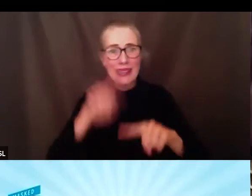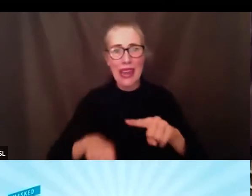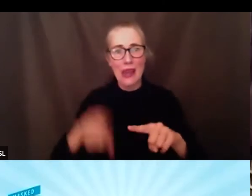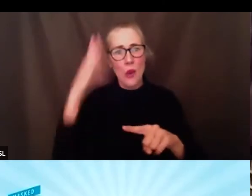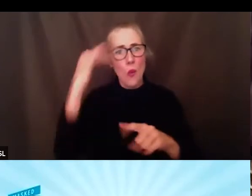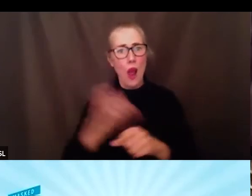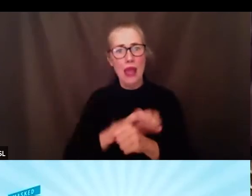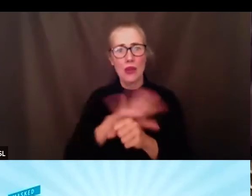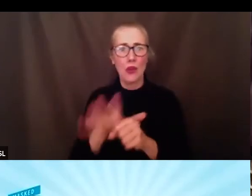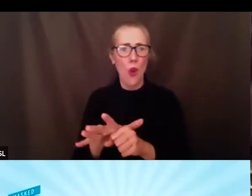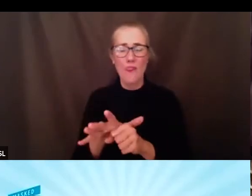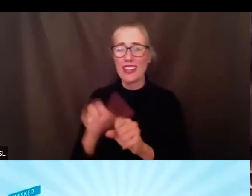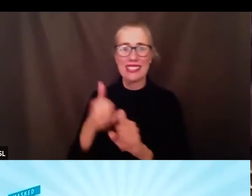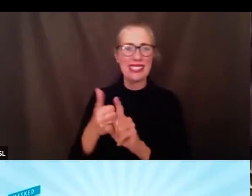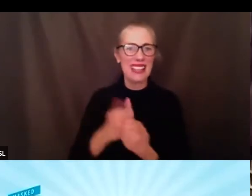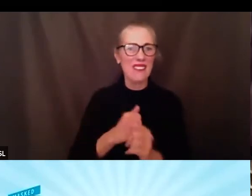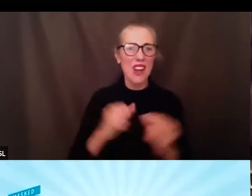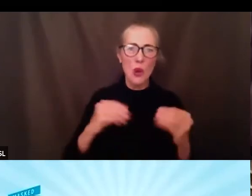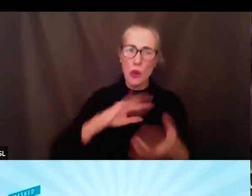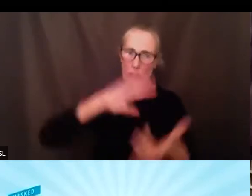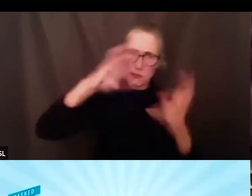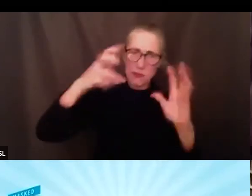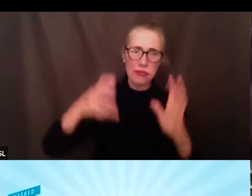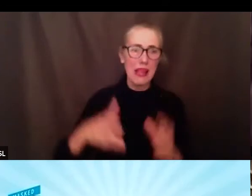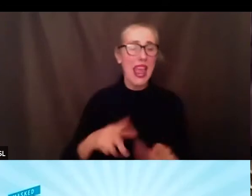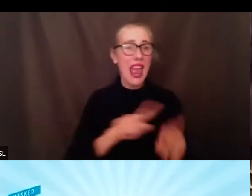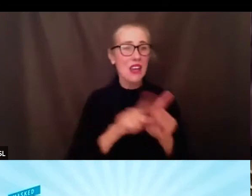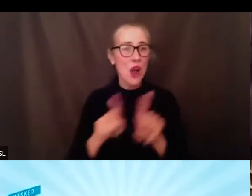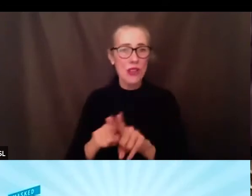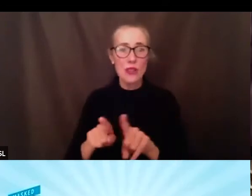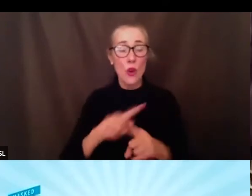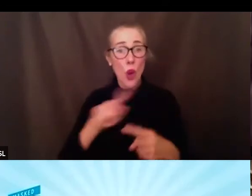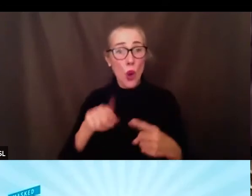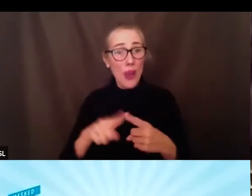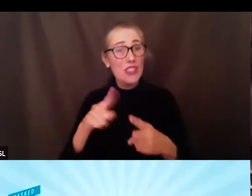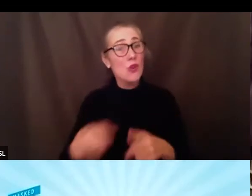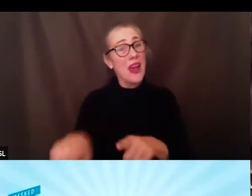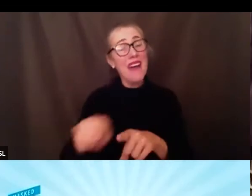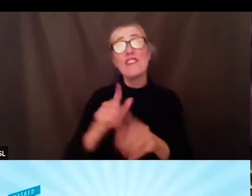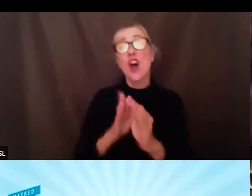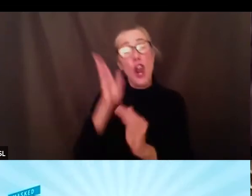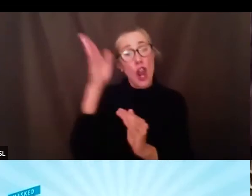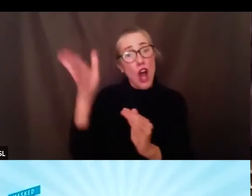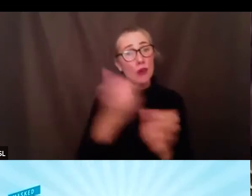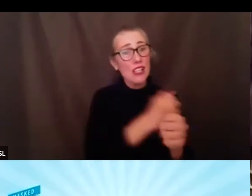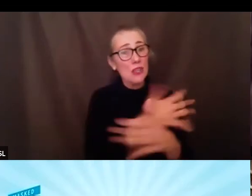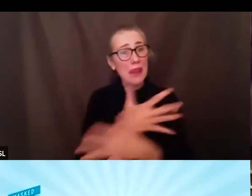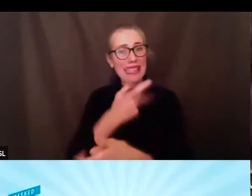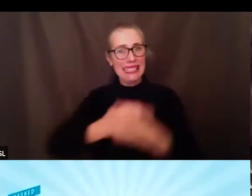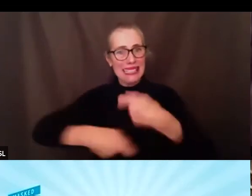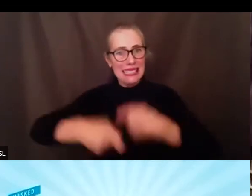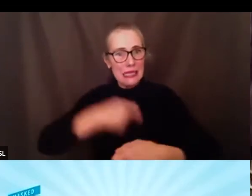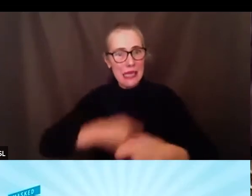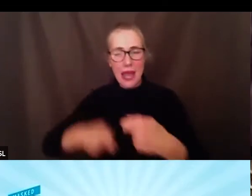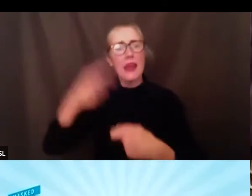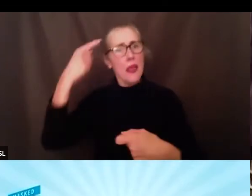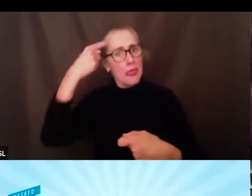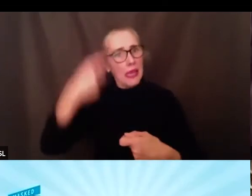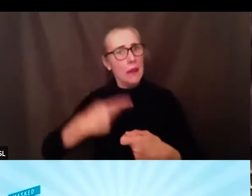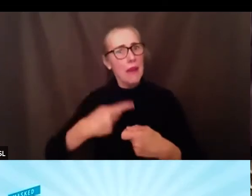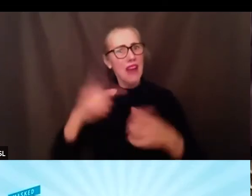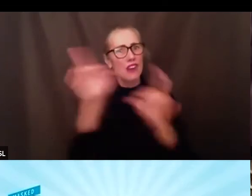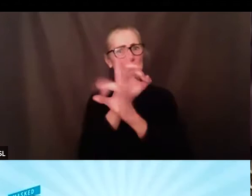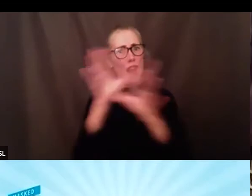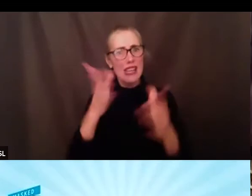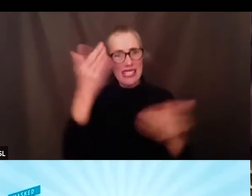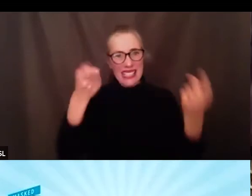mental health disaster at what point do we scrap long-range planning and begin to adapt to the crisis in front of us the priority must be on